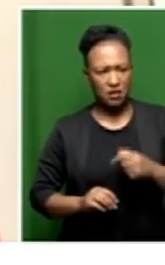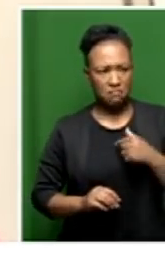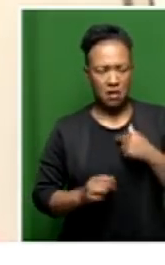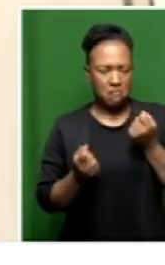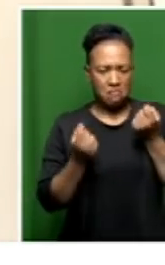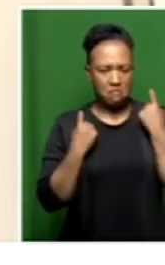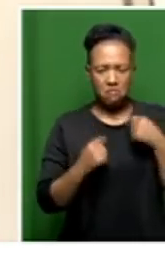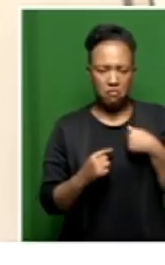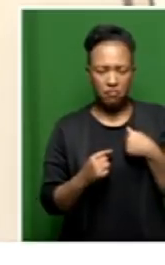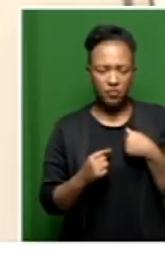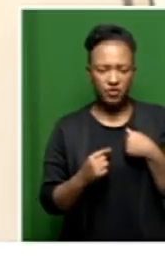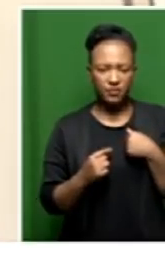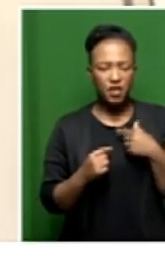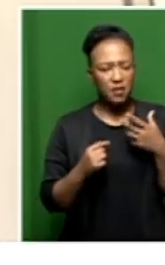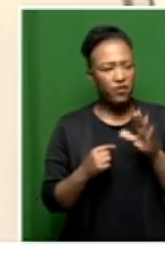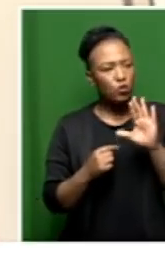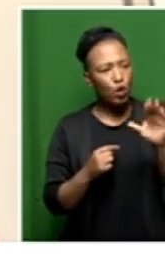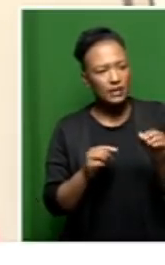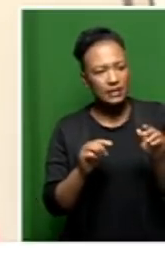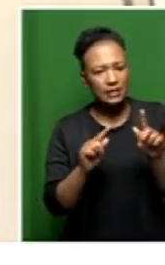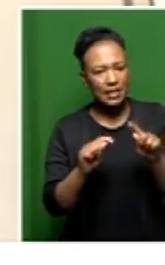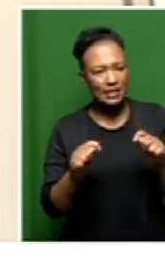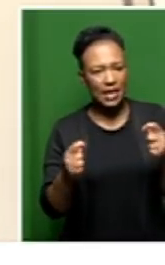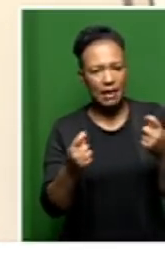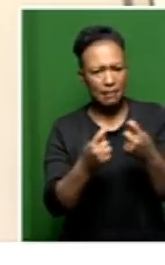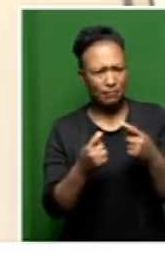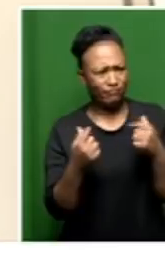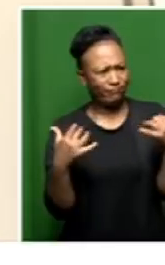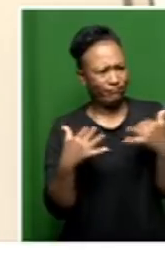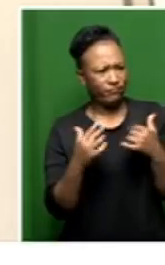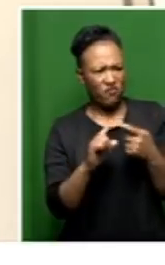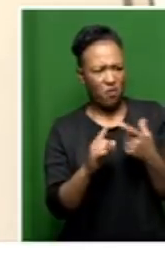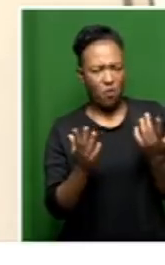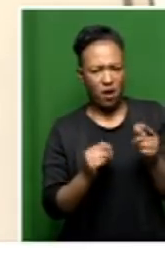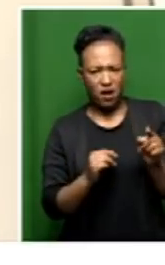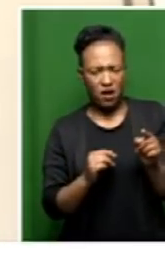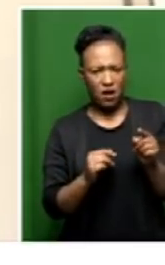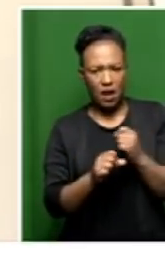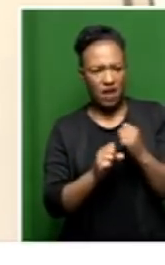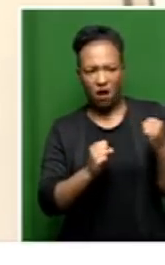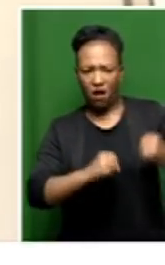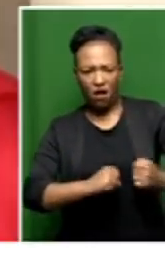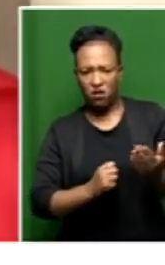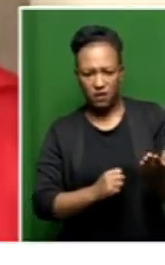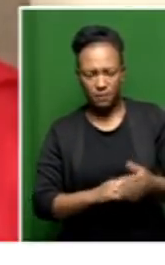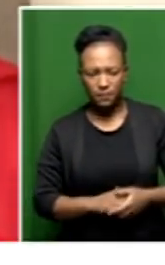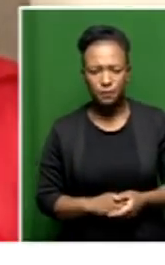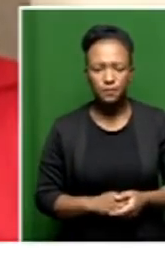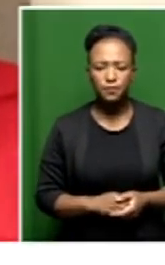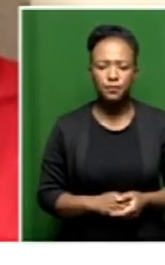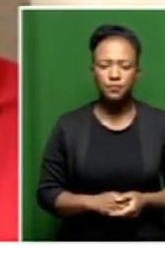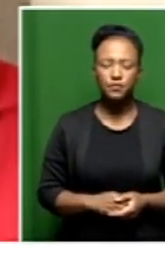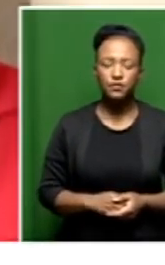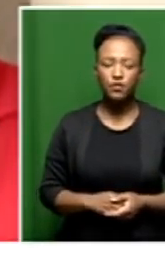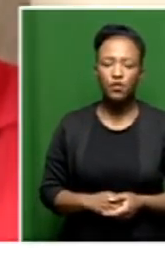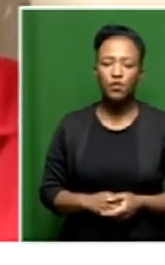understand. And I did ask the team. They were also surprised, where does that come from? Because that was not an agreement. And with regard